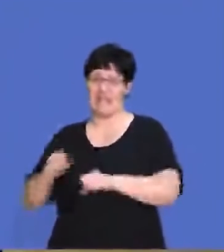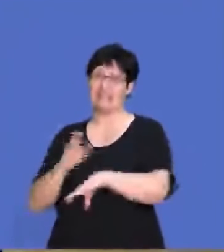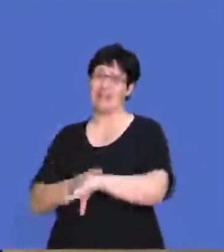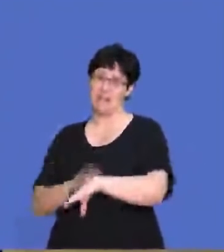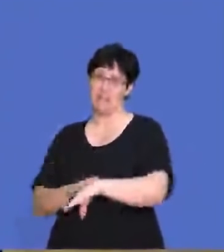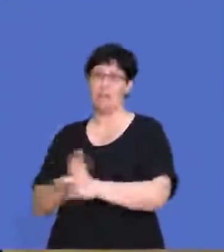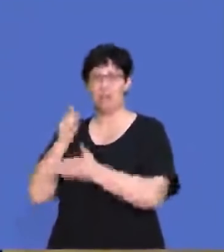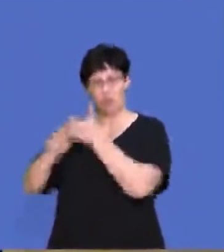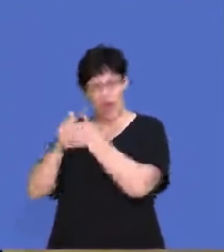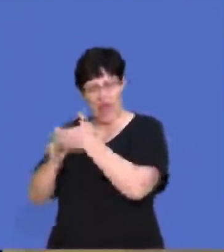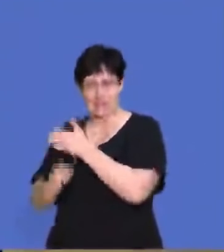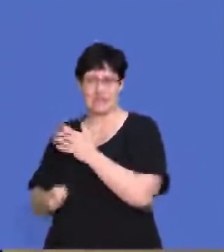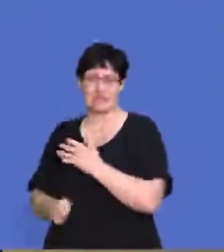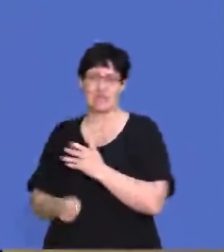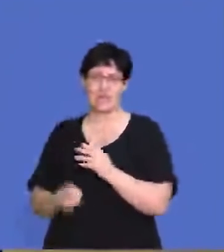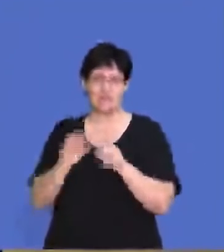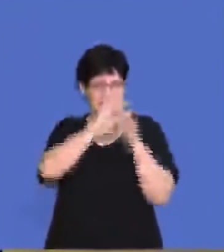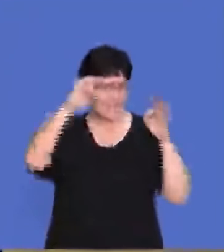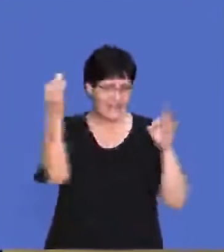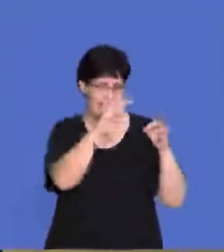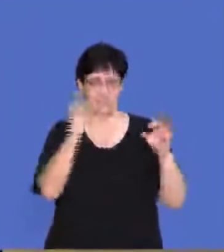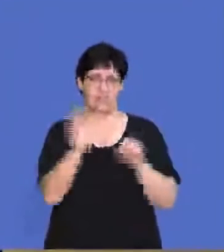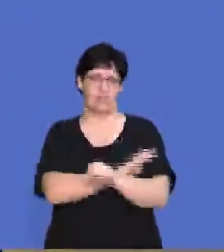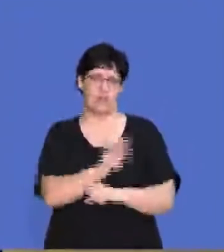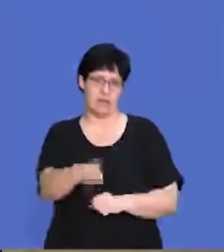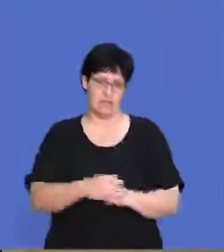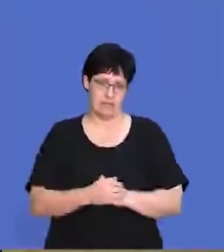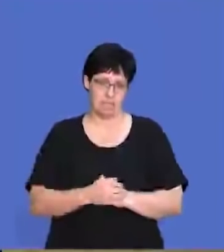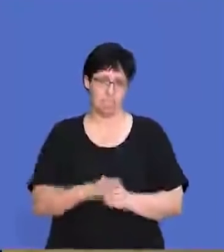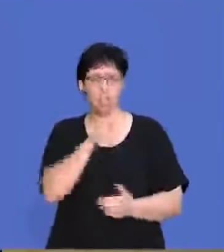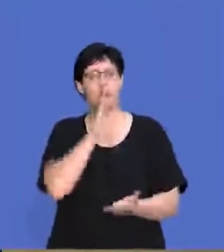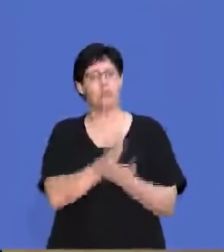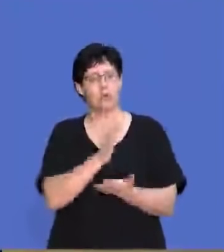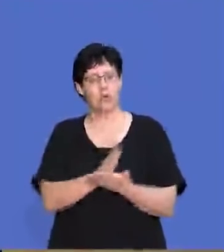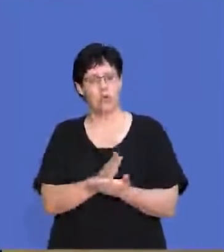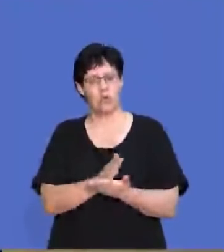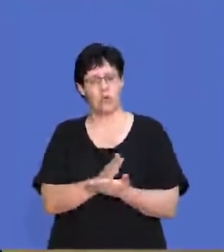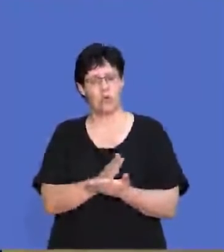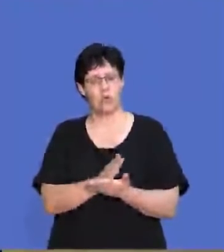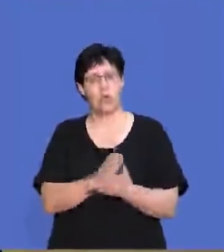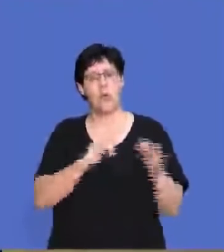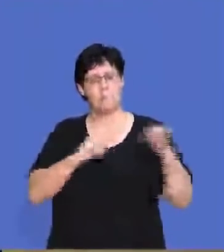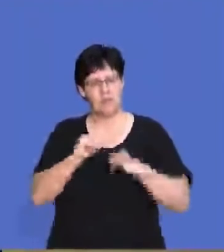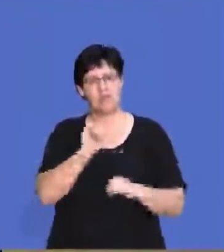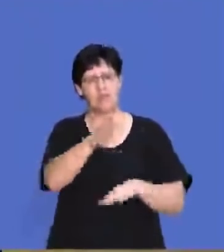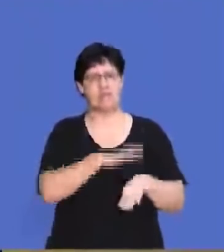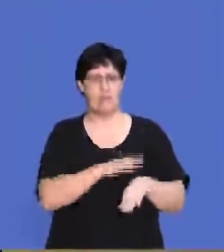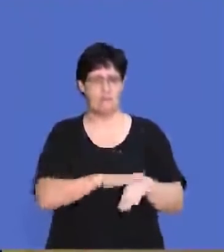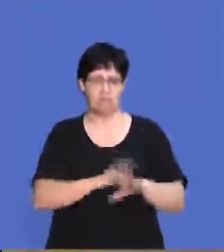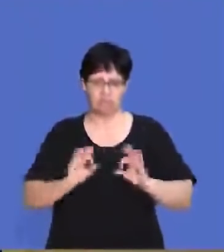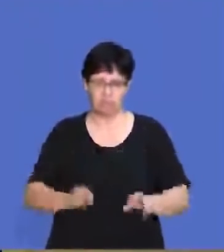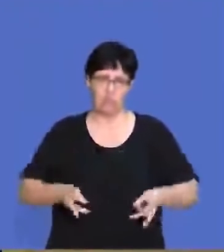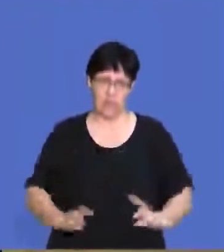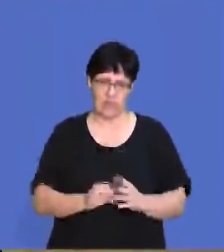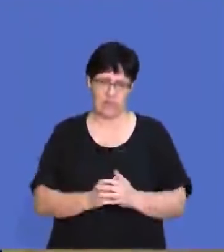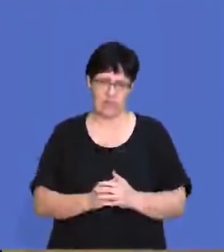B and your Section C is where you have to write in full sentences. So just make sure that you're managing